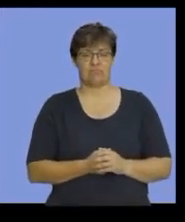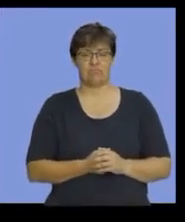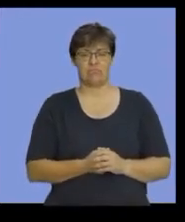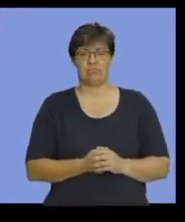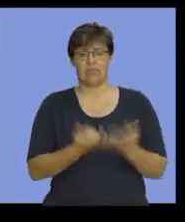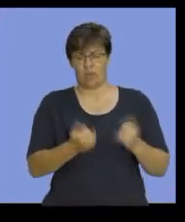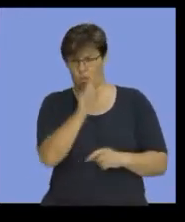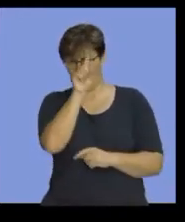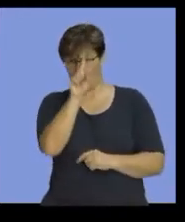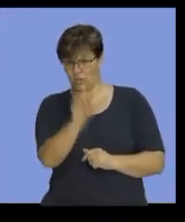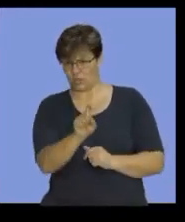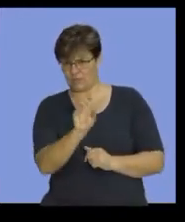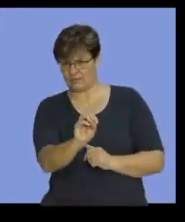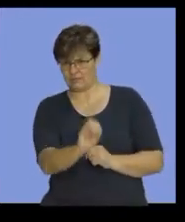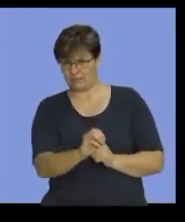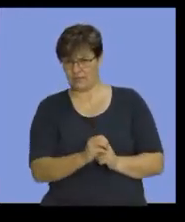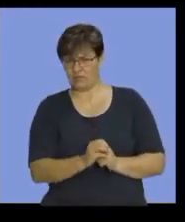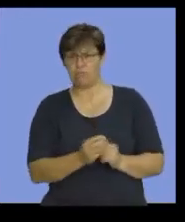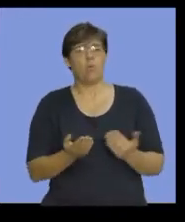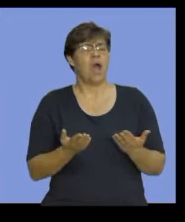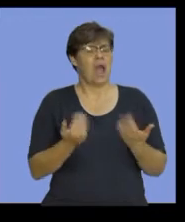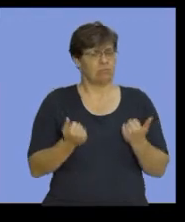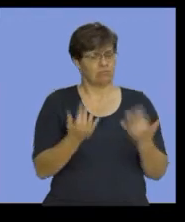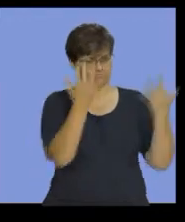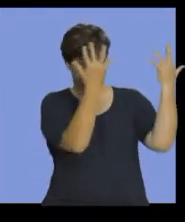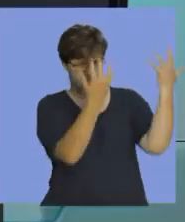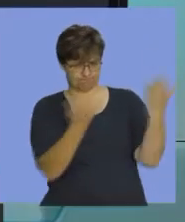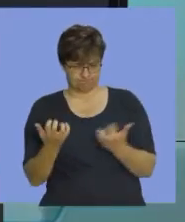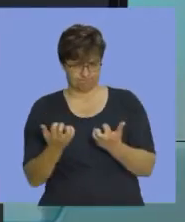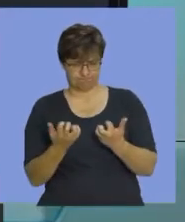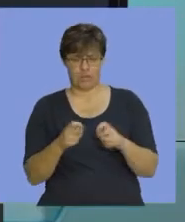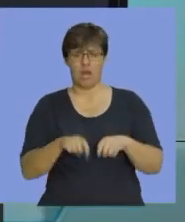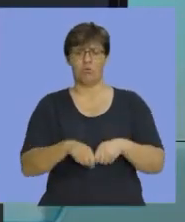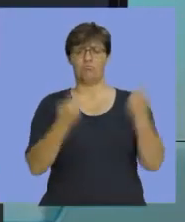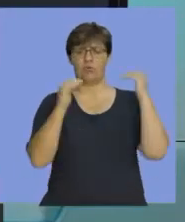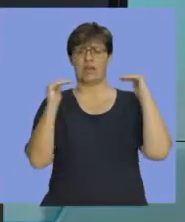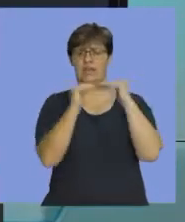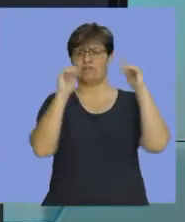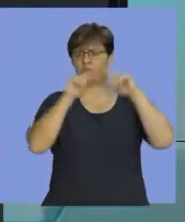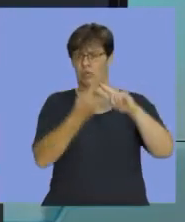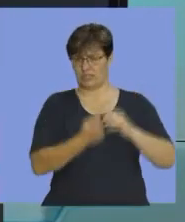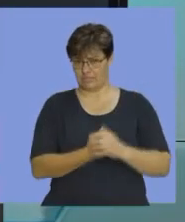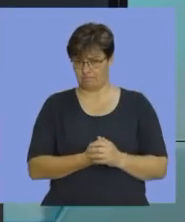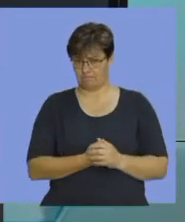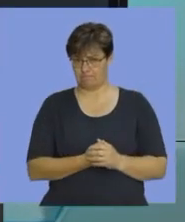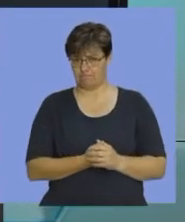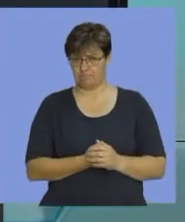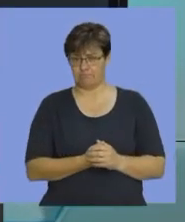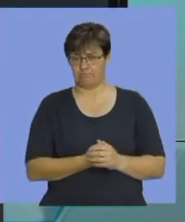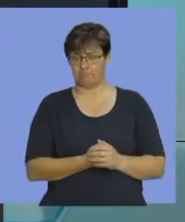a question where we are expected to calculate the break even point. Okay.